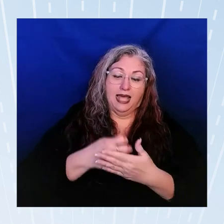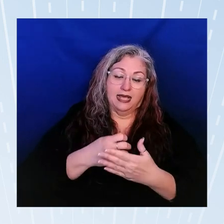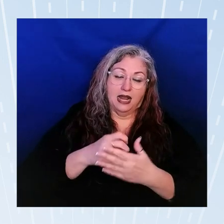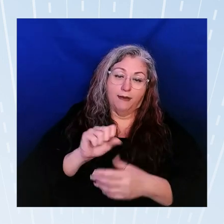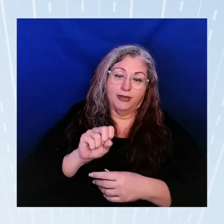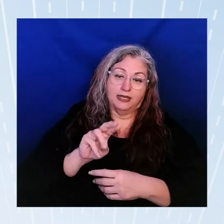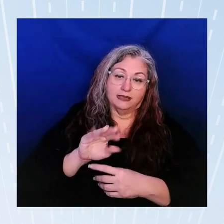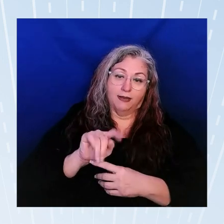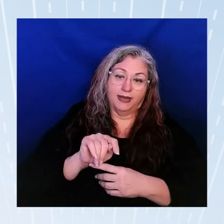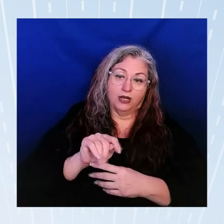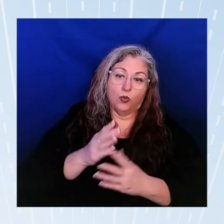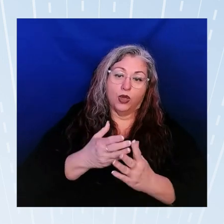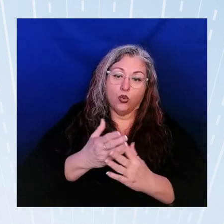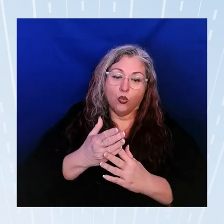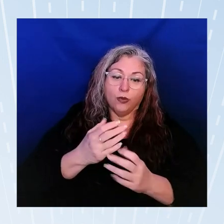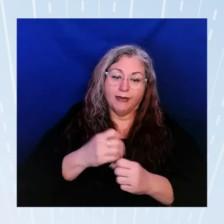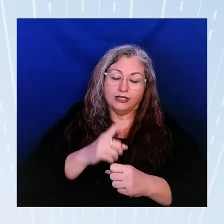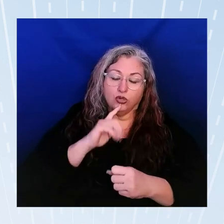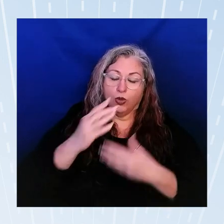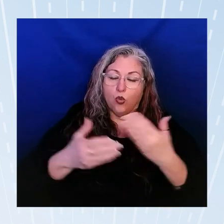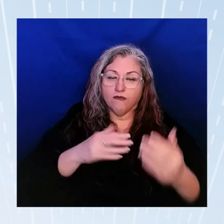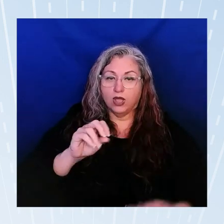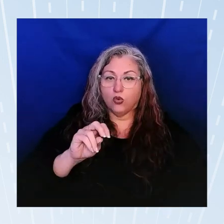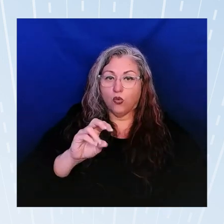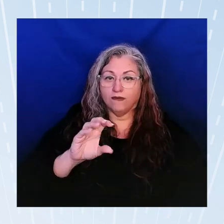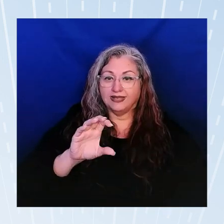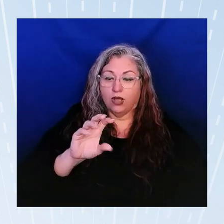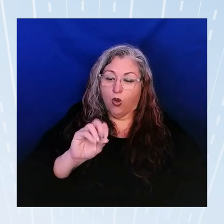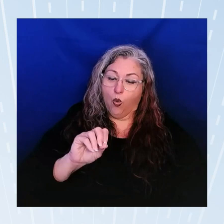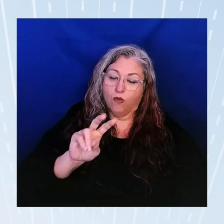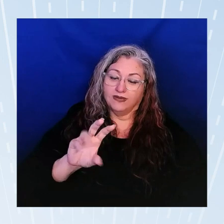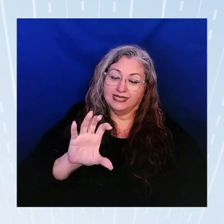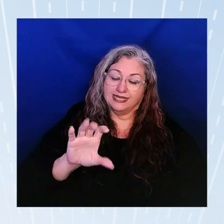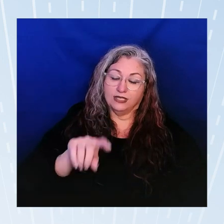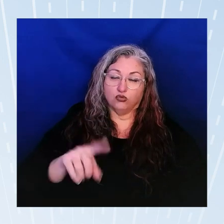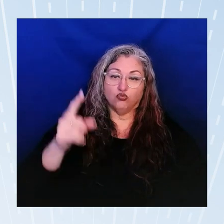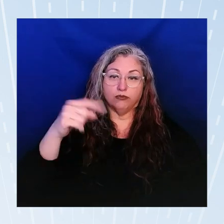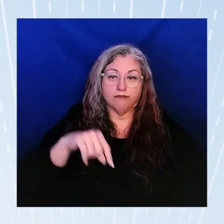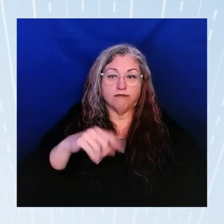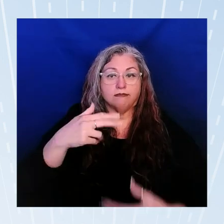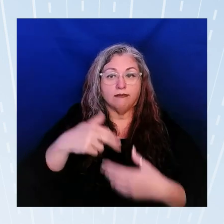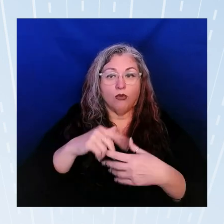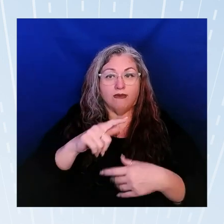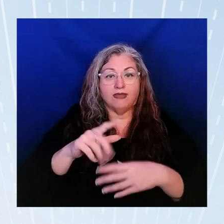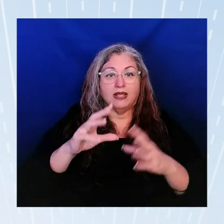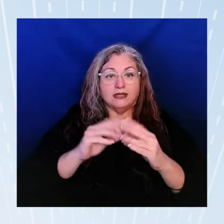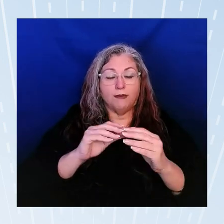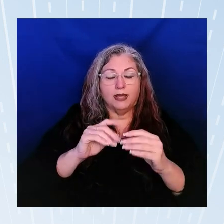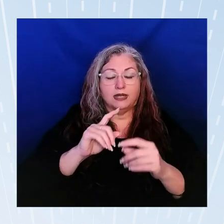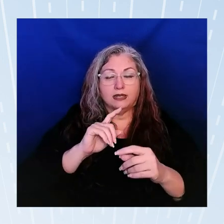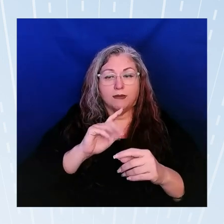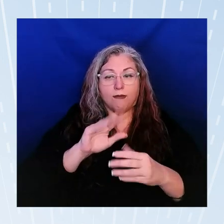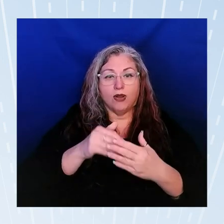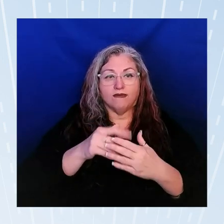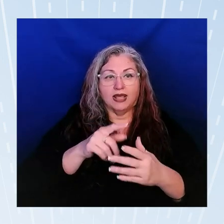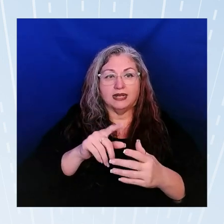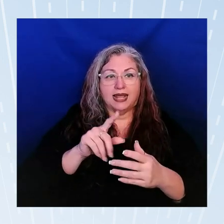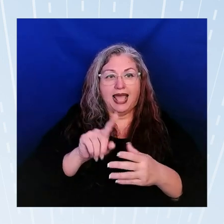through making sure we're inviting OVC to those summits and that they are part of that just as an outcome